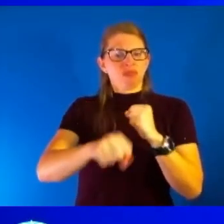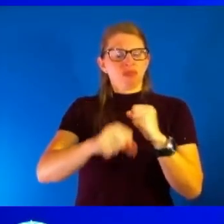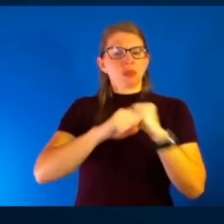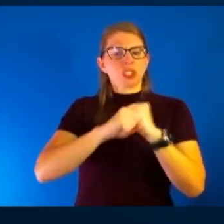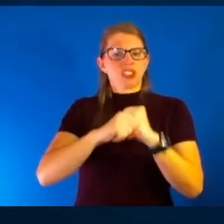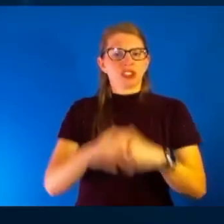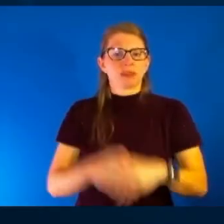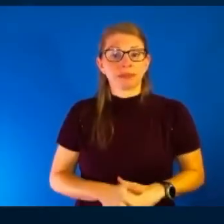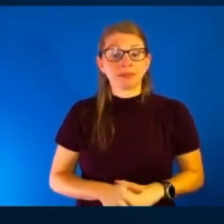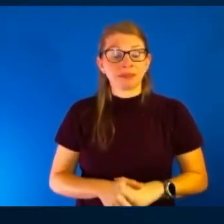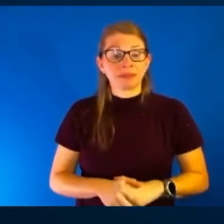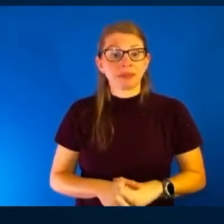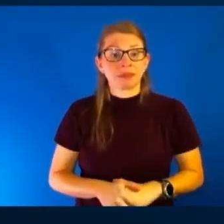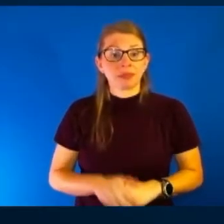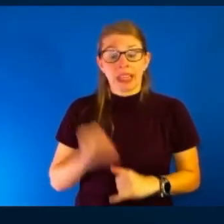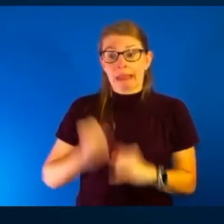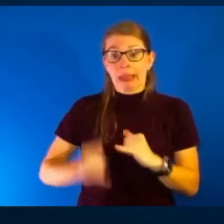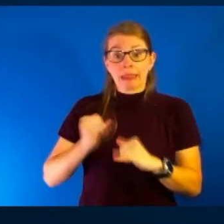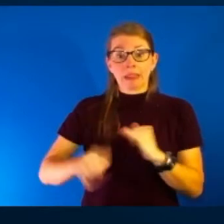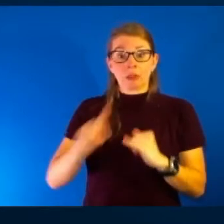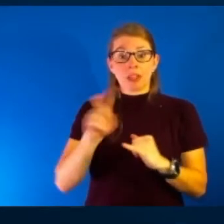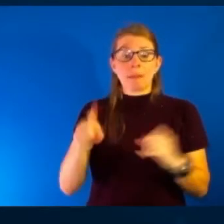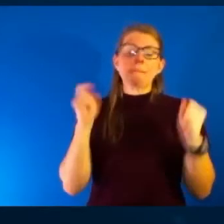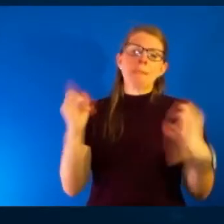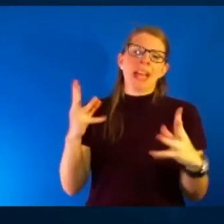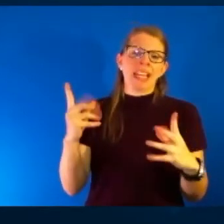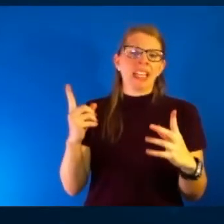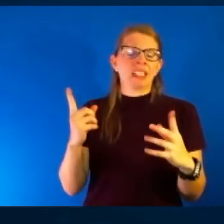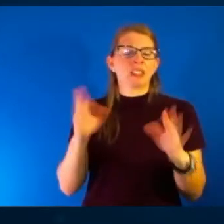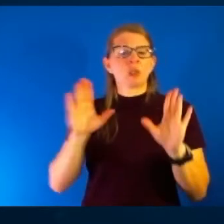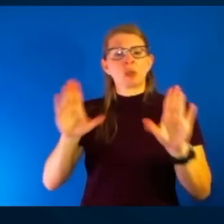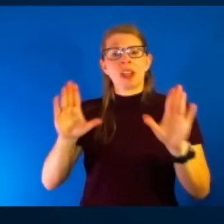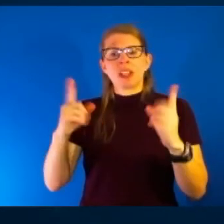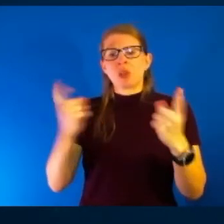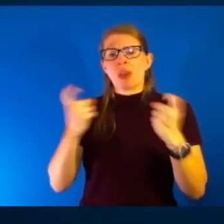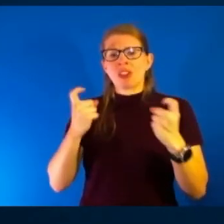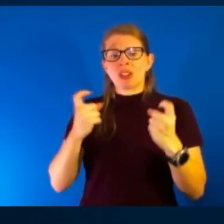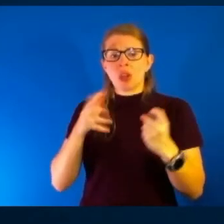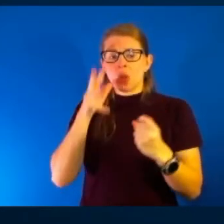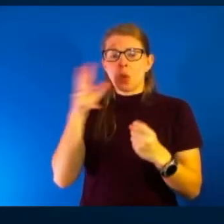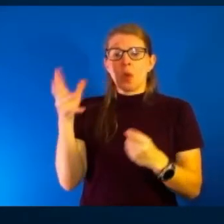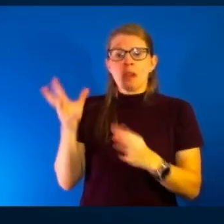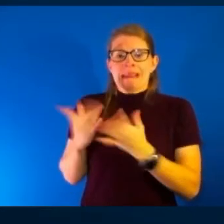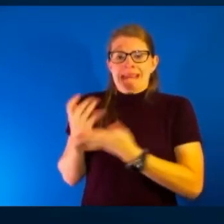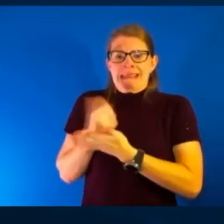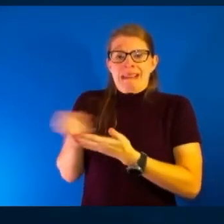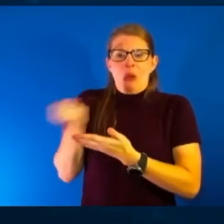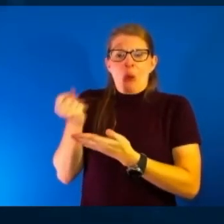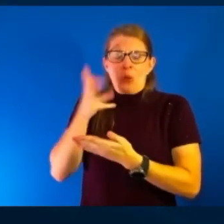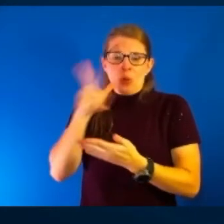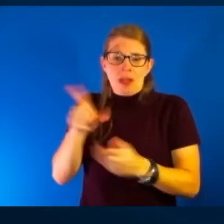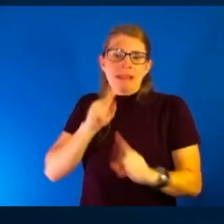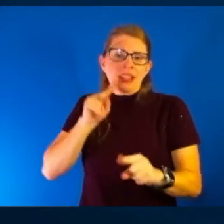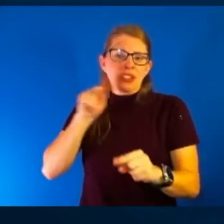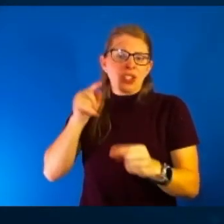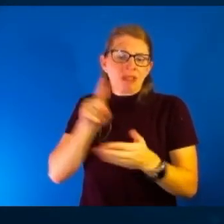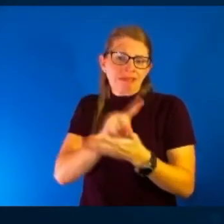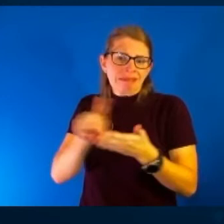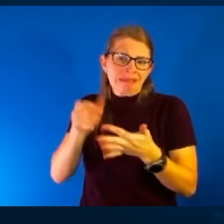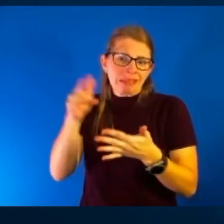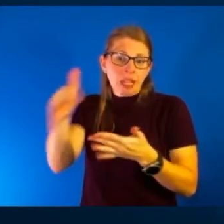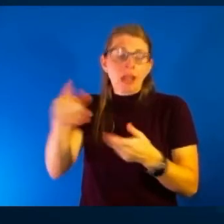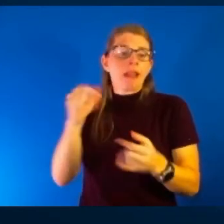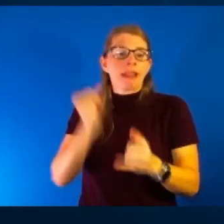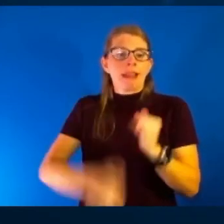Just so many so many great questions today. So I just want our viewers to know we'll get to these the rest of the week. So stay tuned for that. But the last question goes to